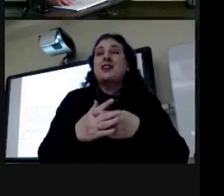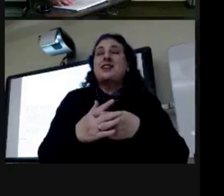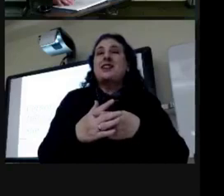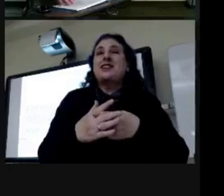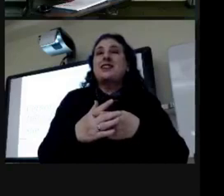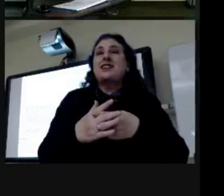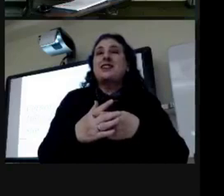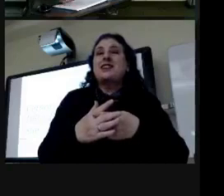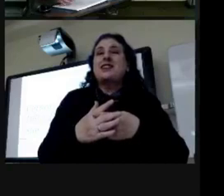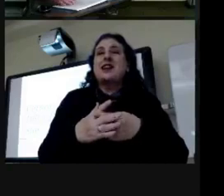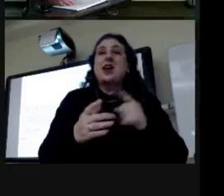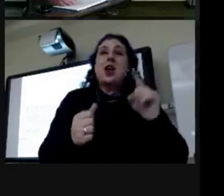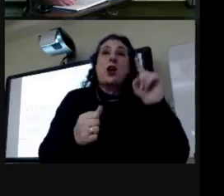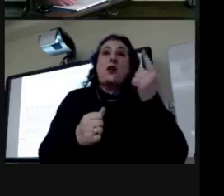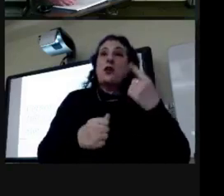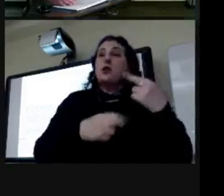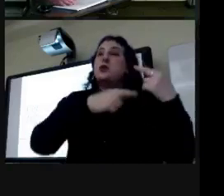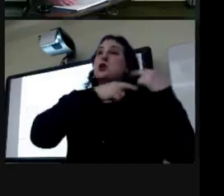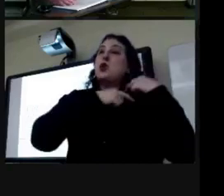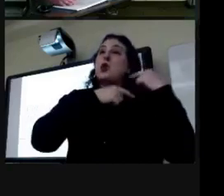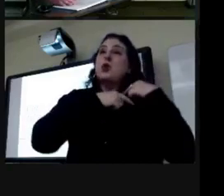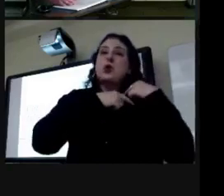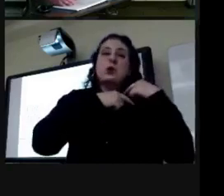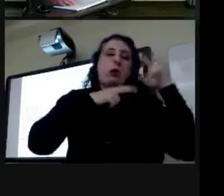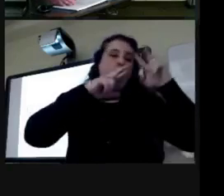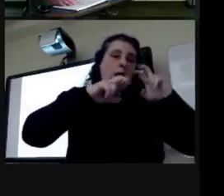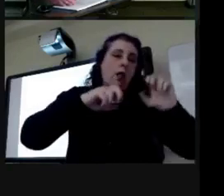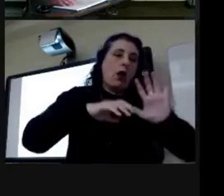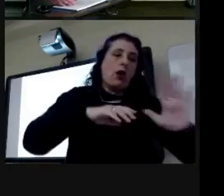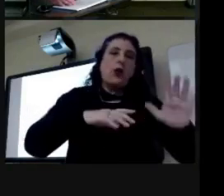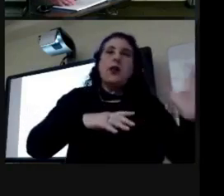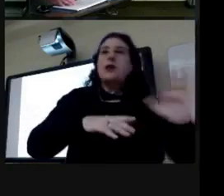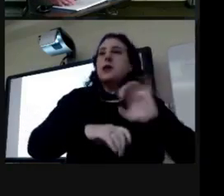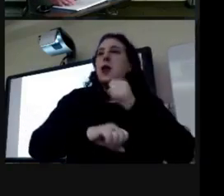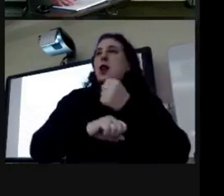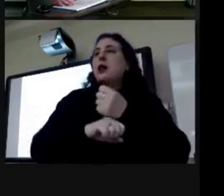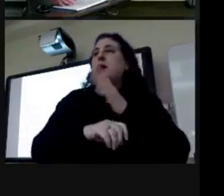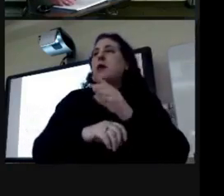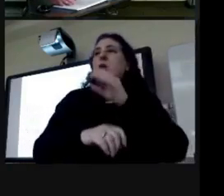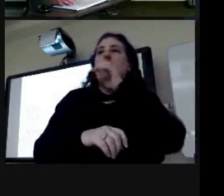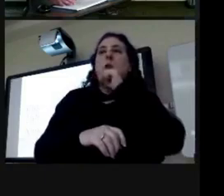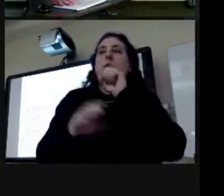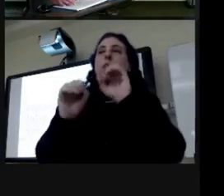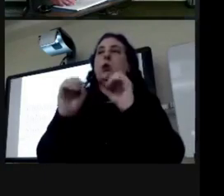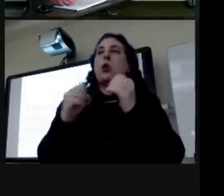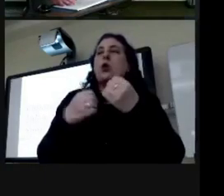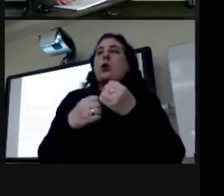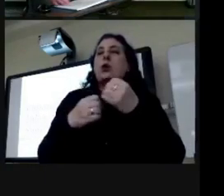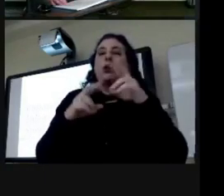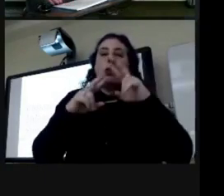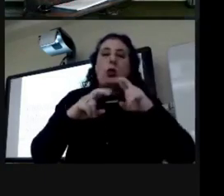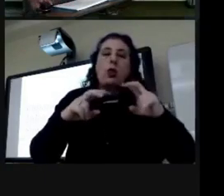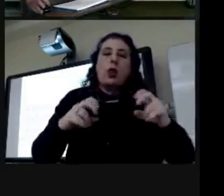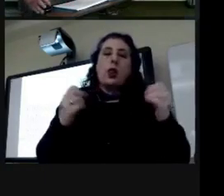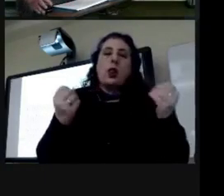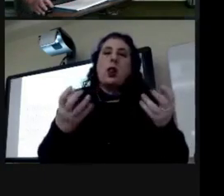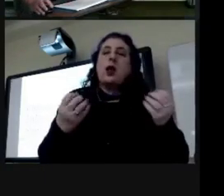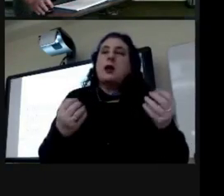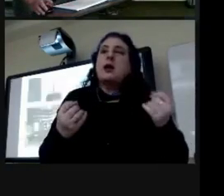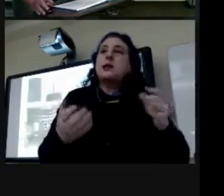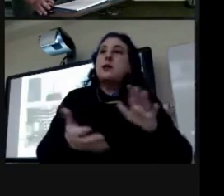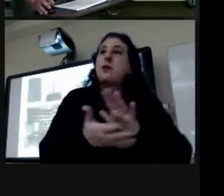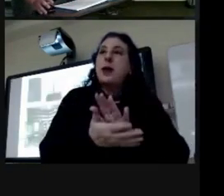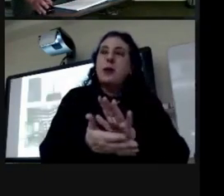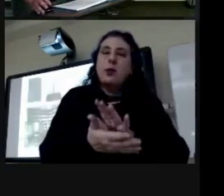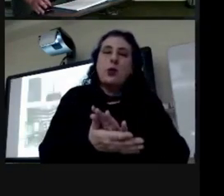my first duty was to go through all of her things which were locked away in her own office and i was going through lots and lots of